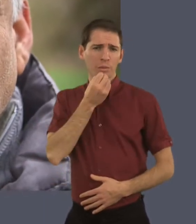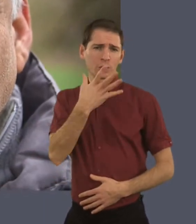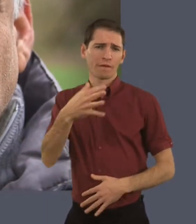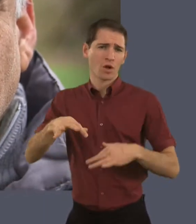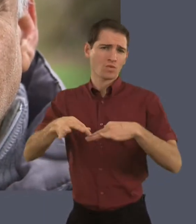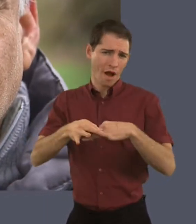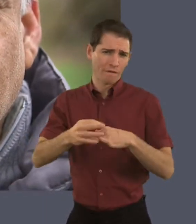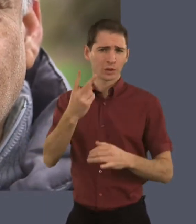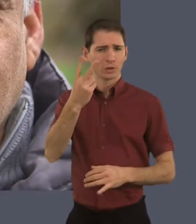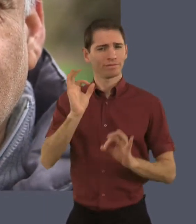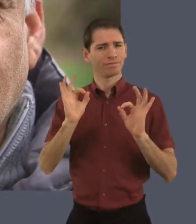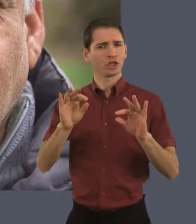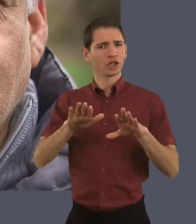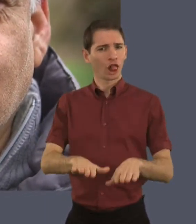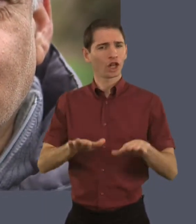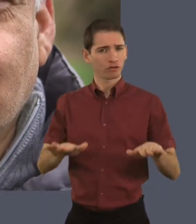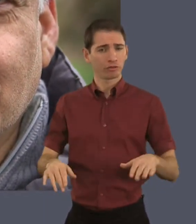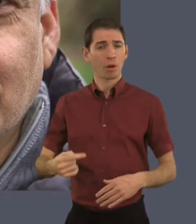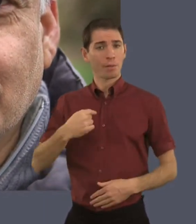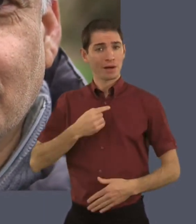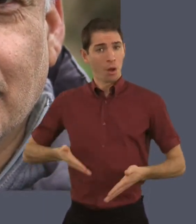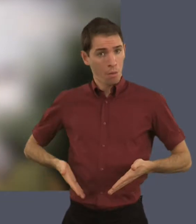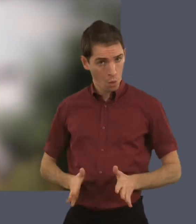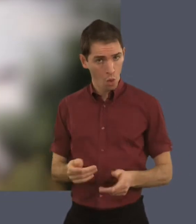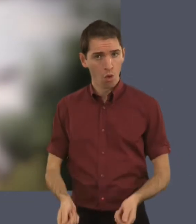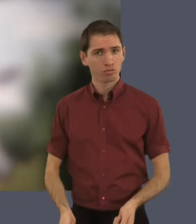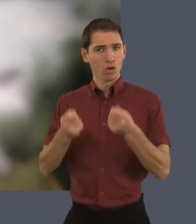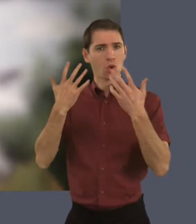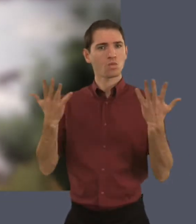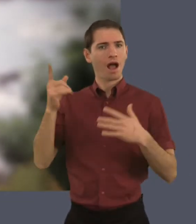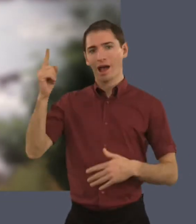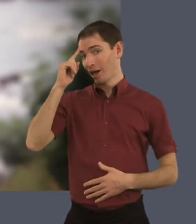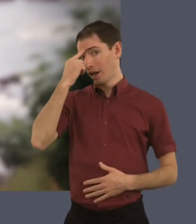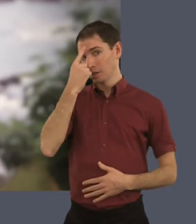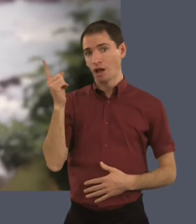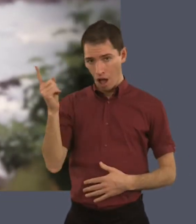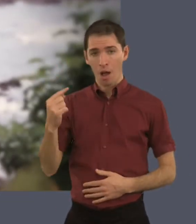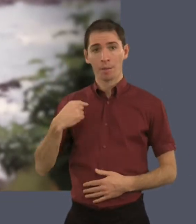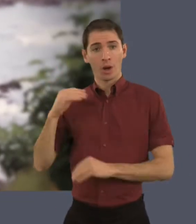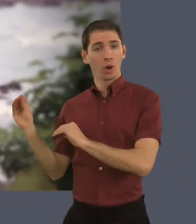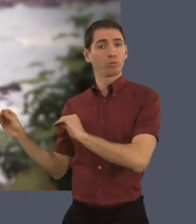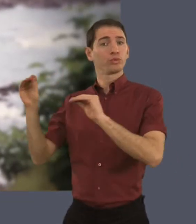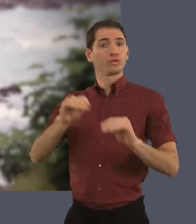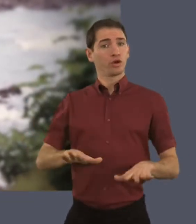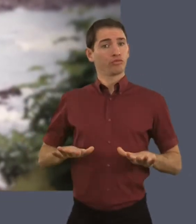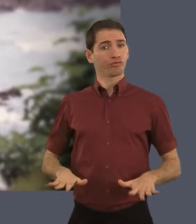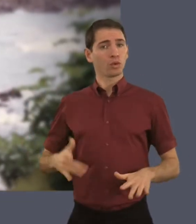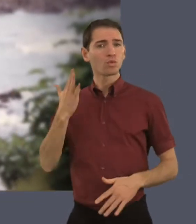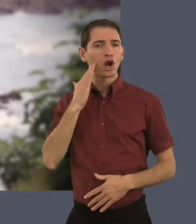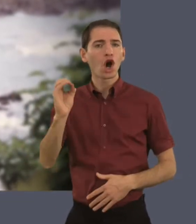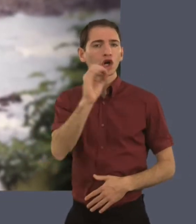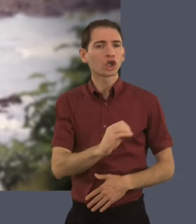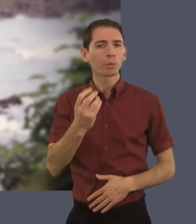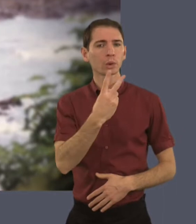wife and two lovely children. I am born and brought up in India. I came to UK